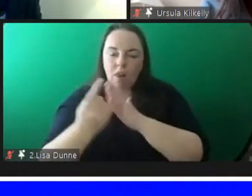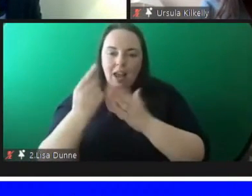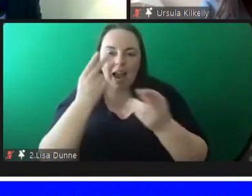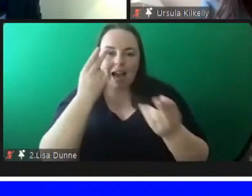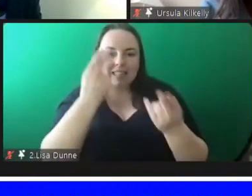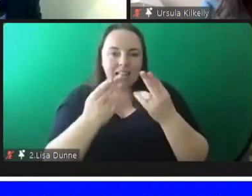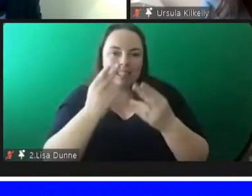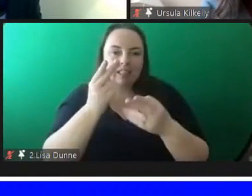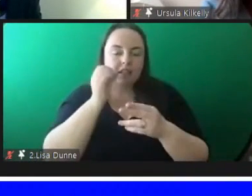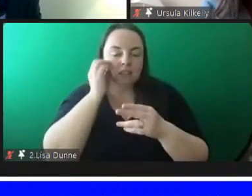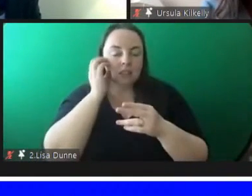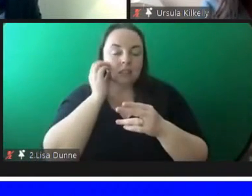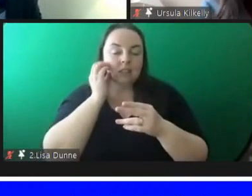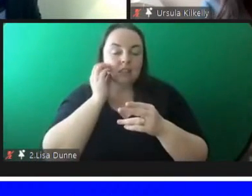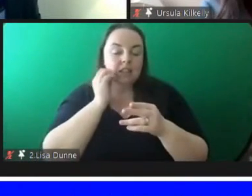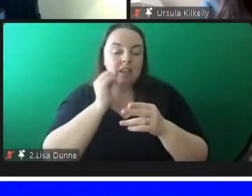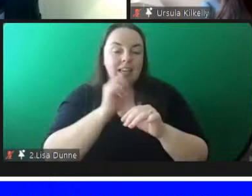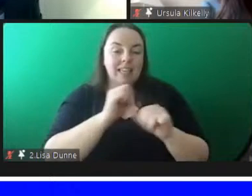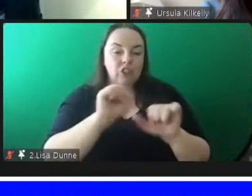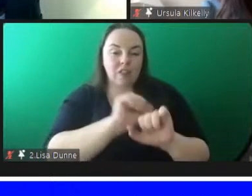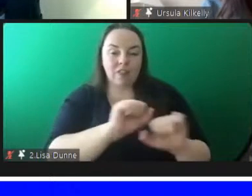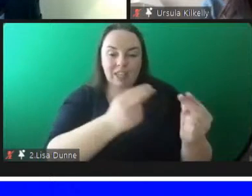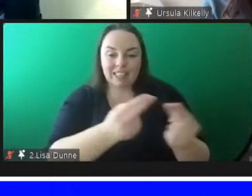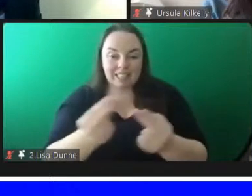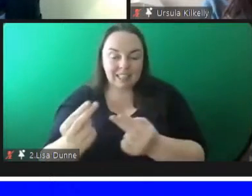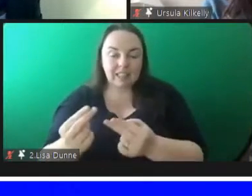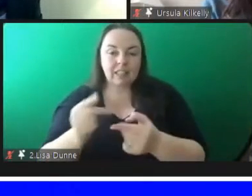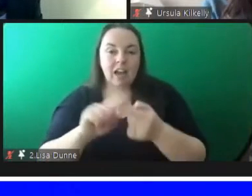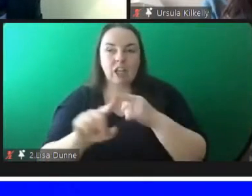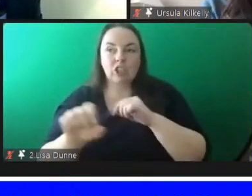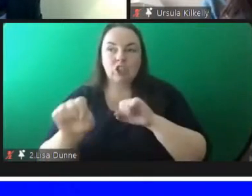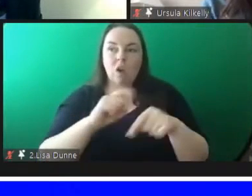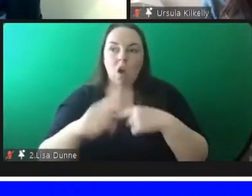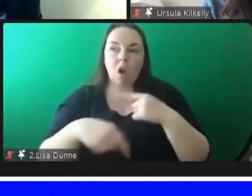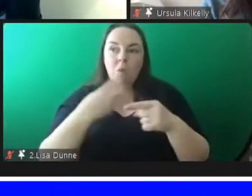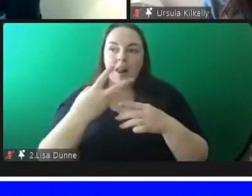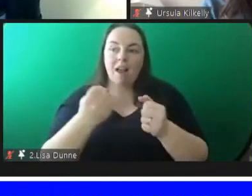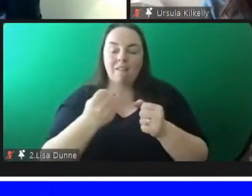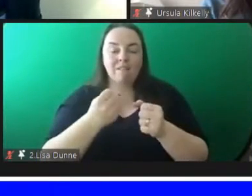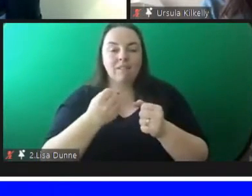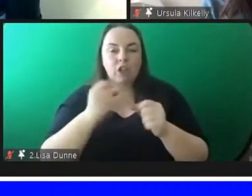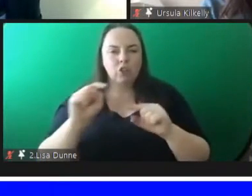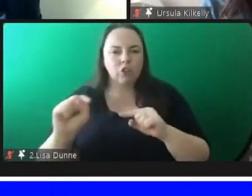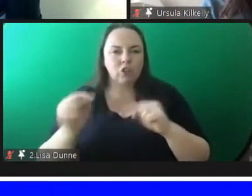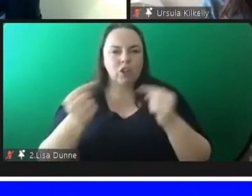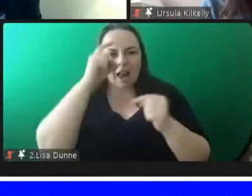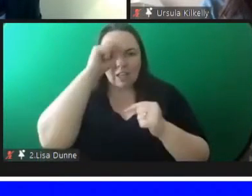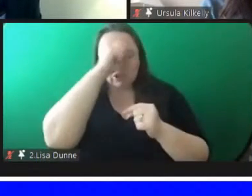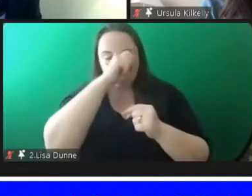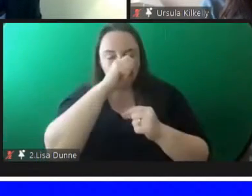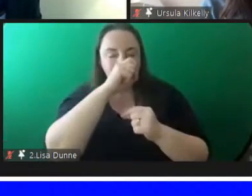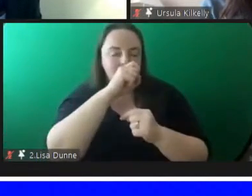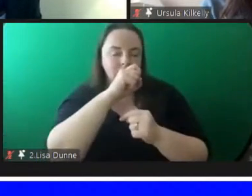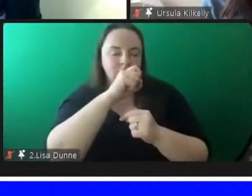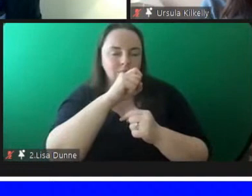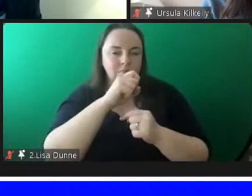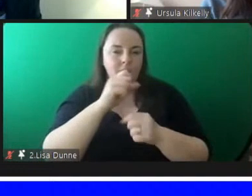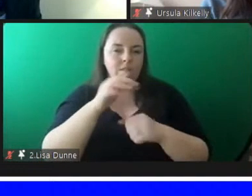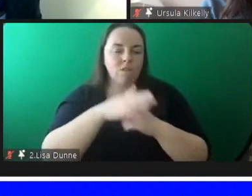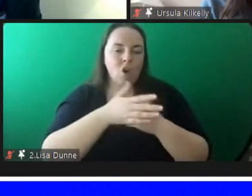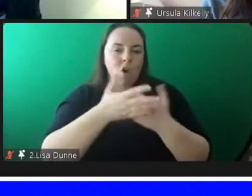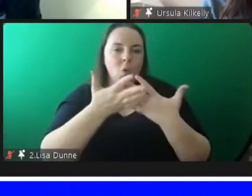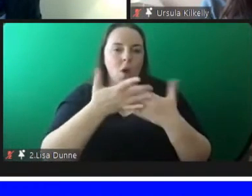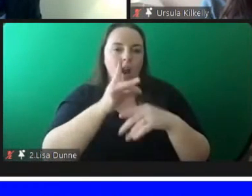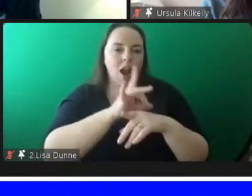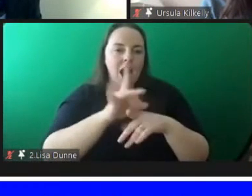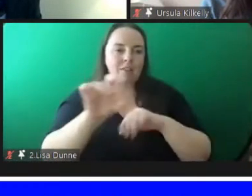and and the services i think um that there's always going to be this challenge around the the the range of services